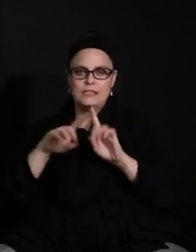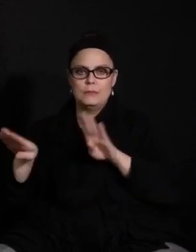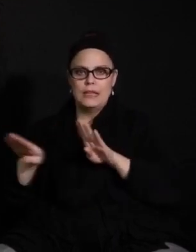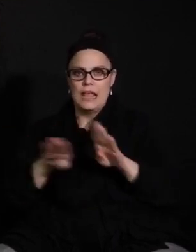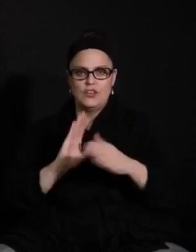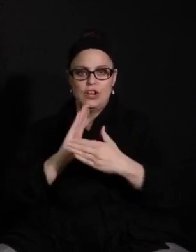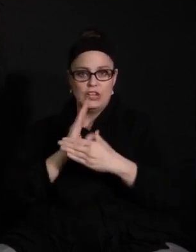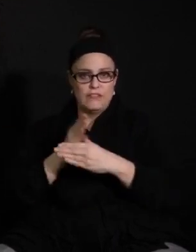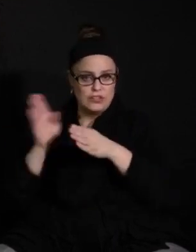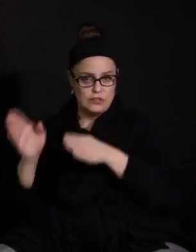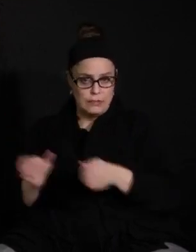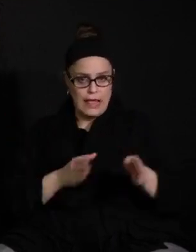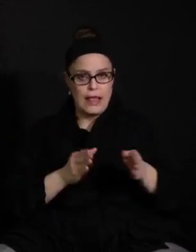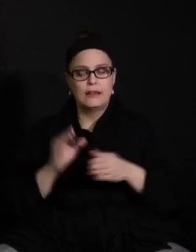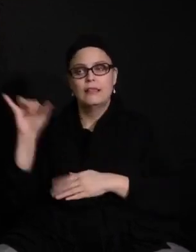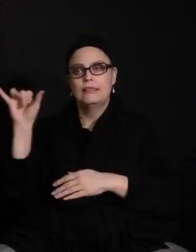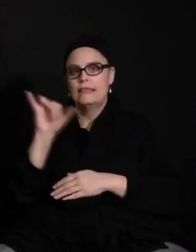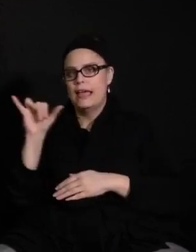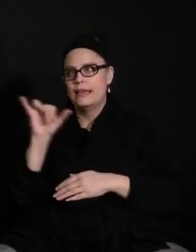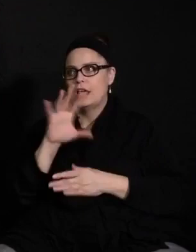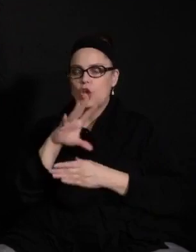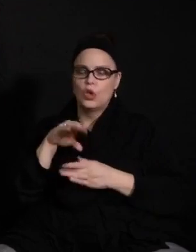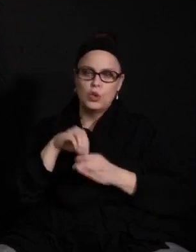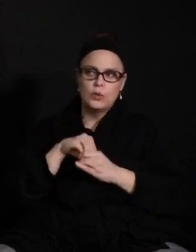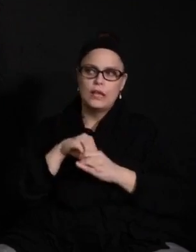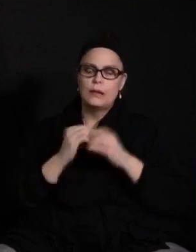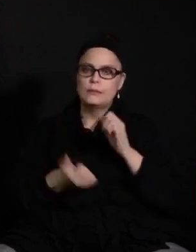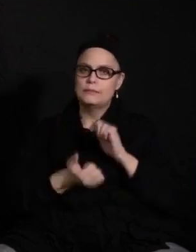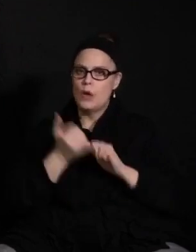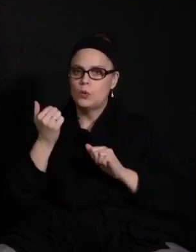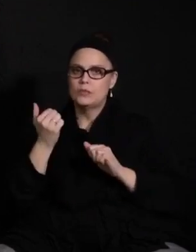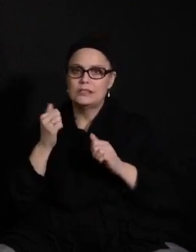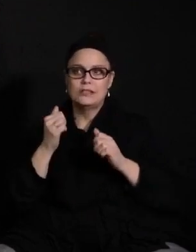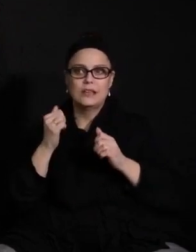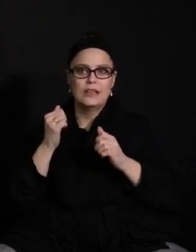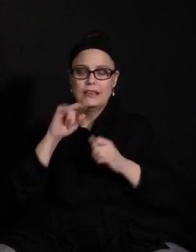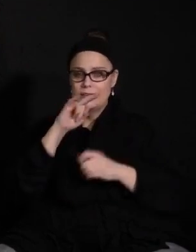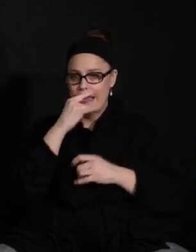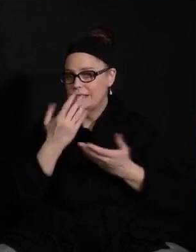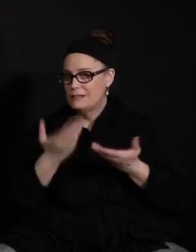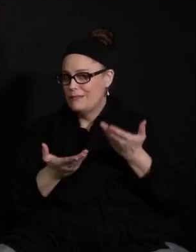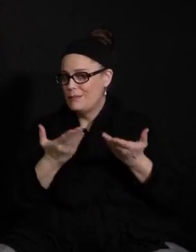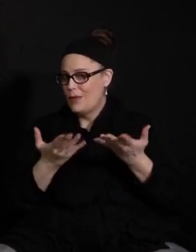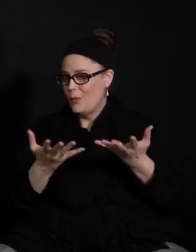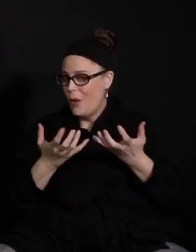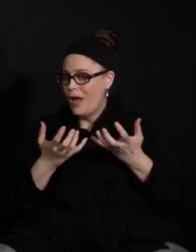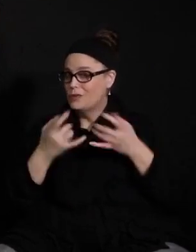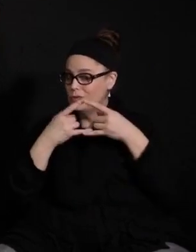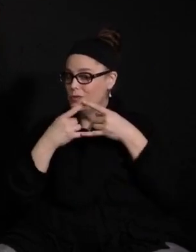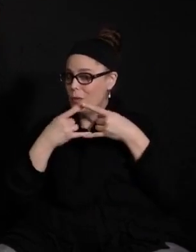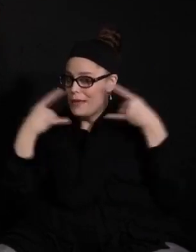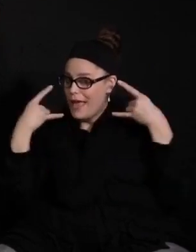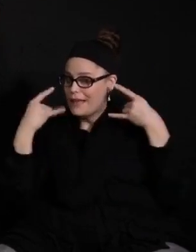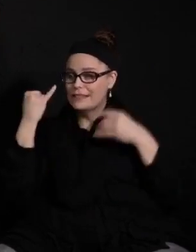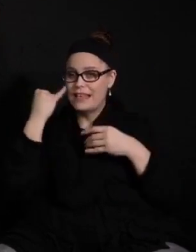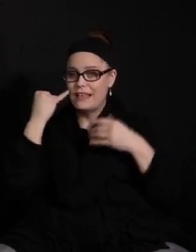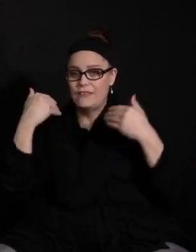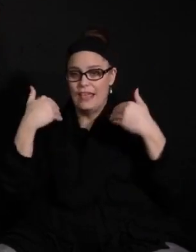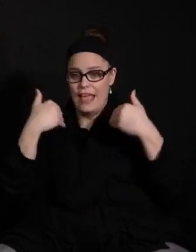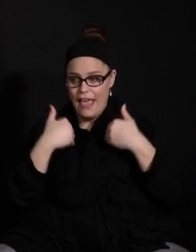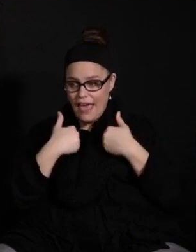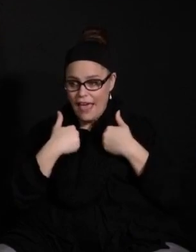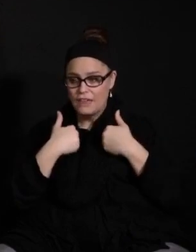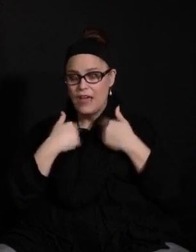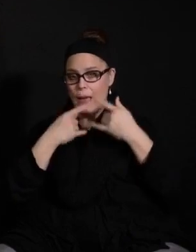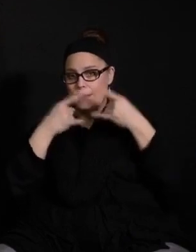might include things like the fact that most kids might want to be more likely to wear a mask if they have a mask